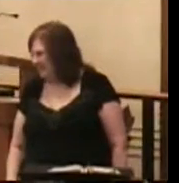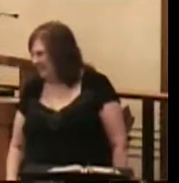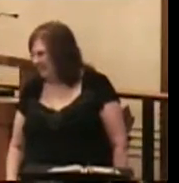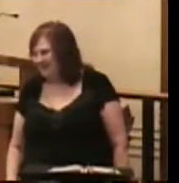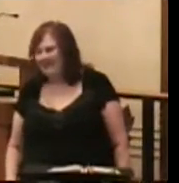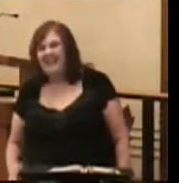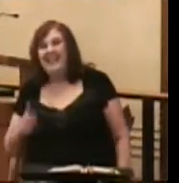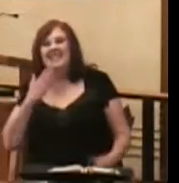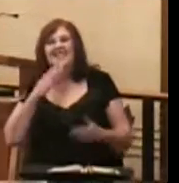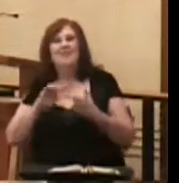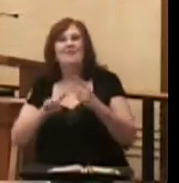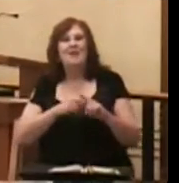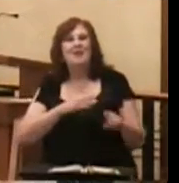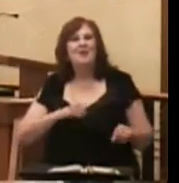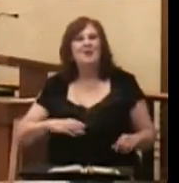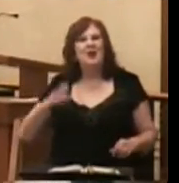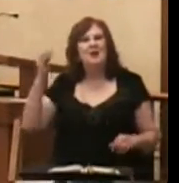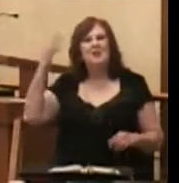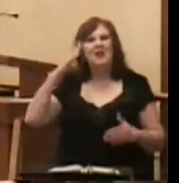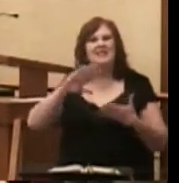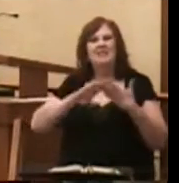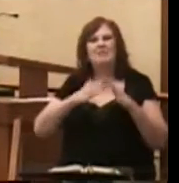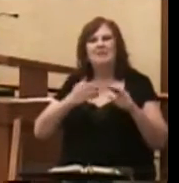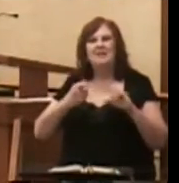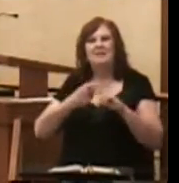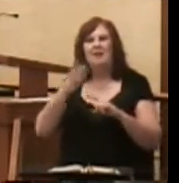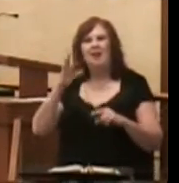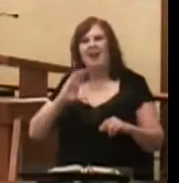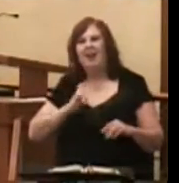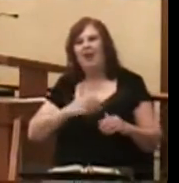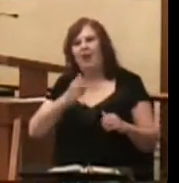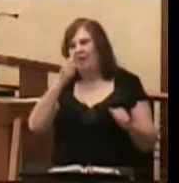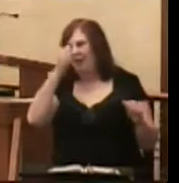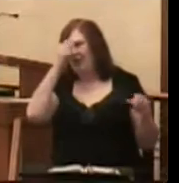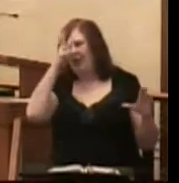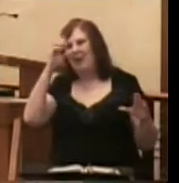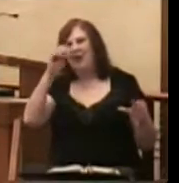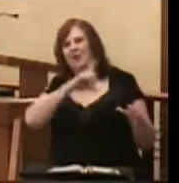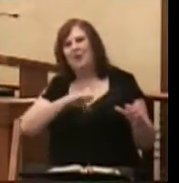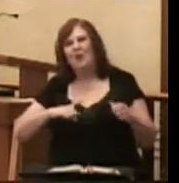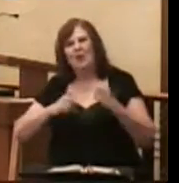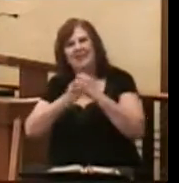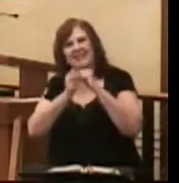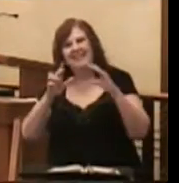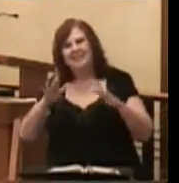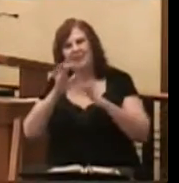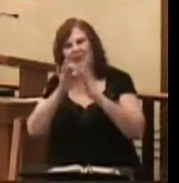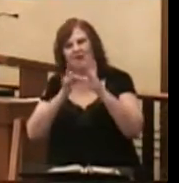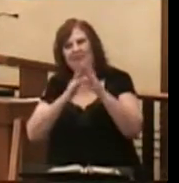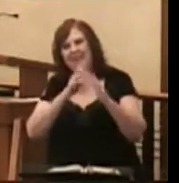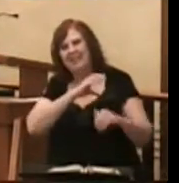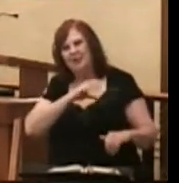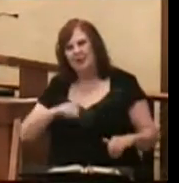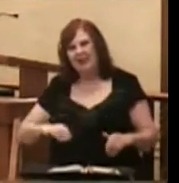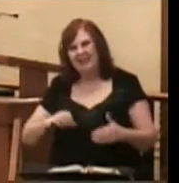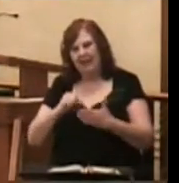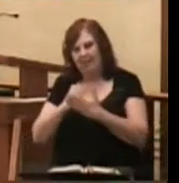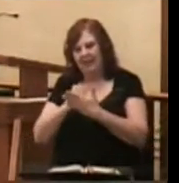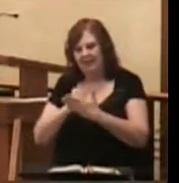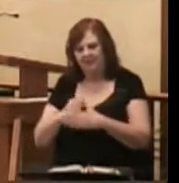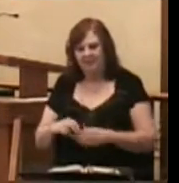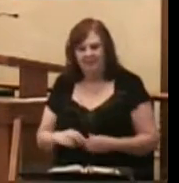Dear friends in Christ, grace to you and peace from God our Father and our Lord and Savior Jesus the Christ. Amen.